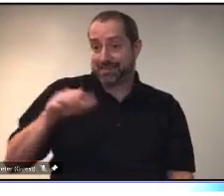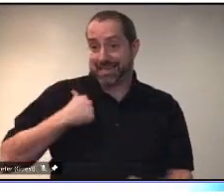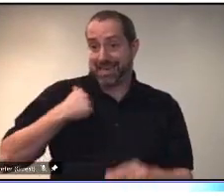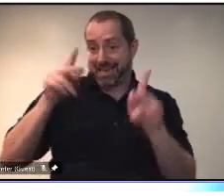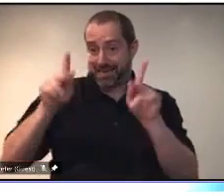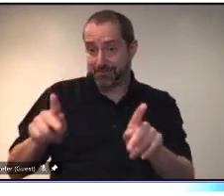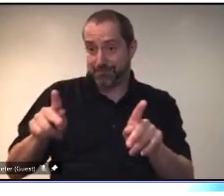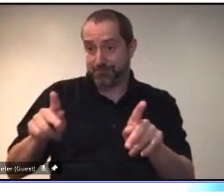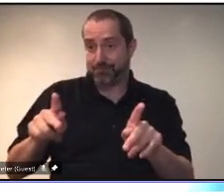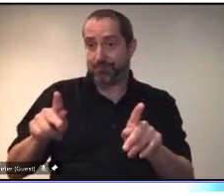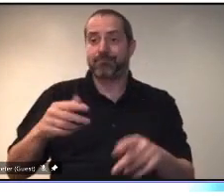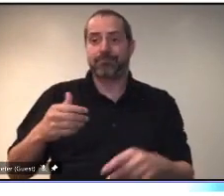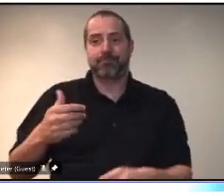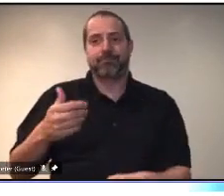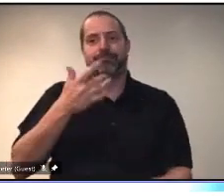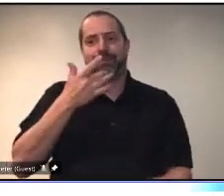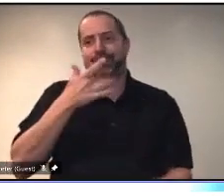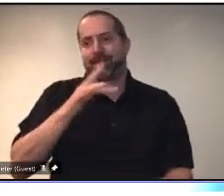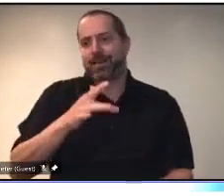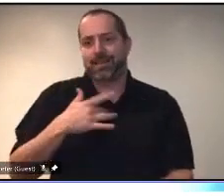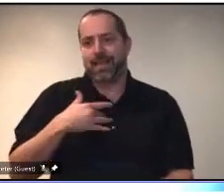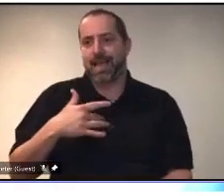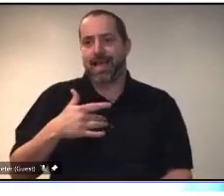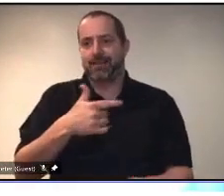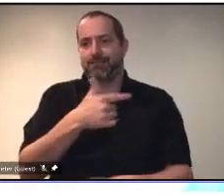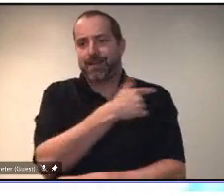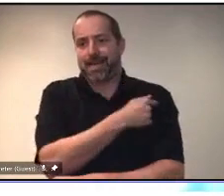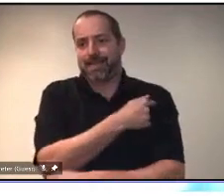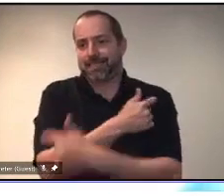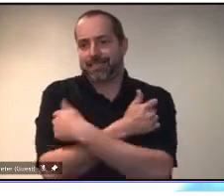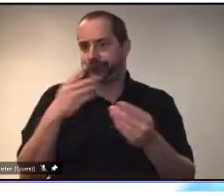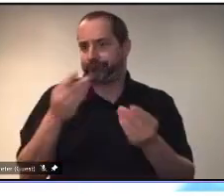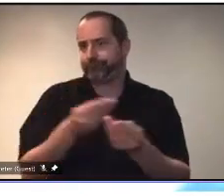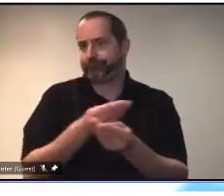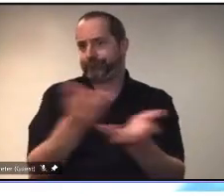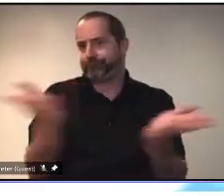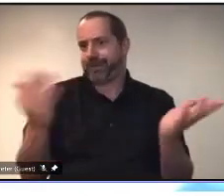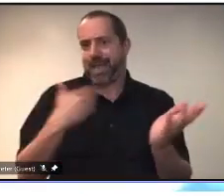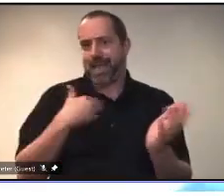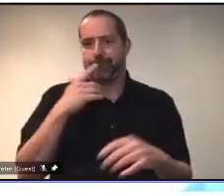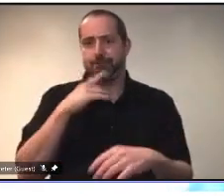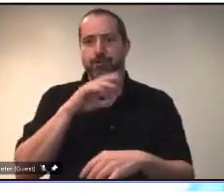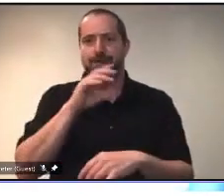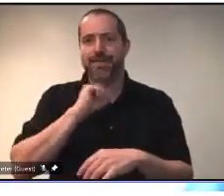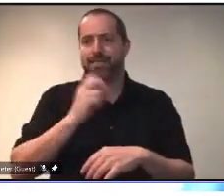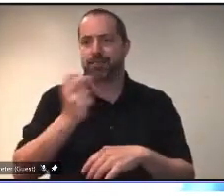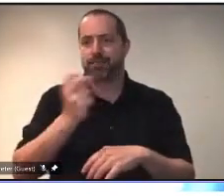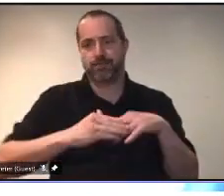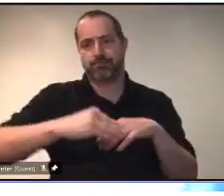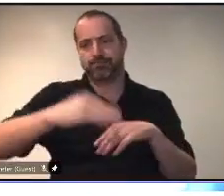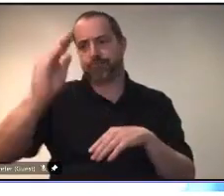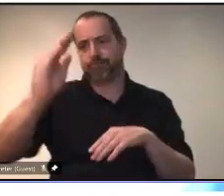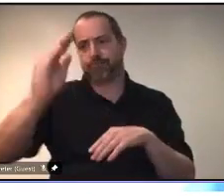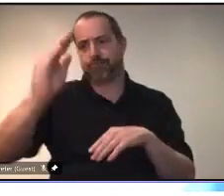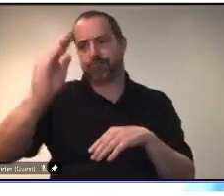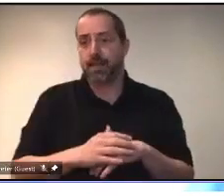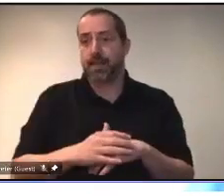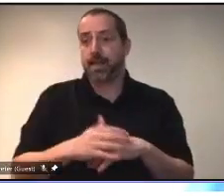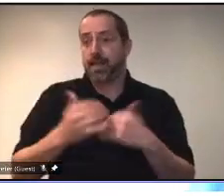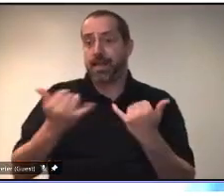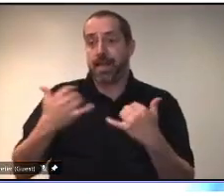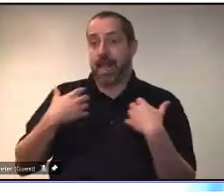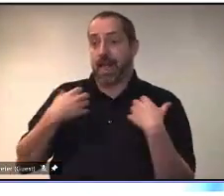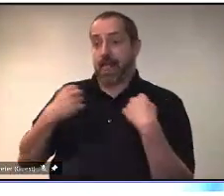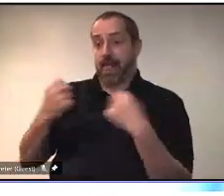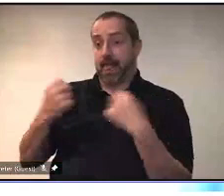where vaccine is available widely for 12 and older and obviously initially healthcare workers people who are older vaccinated but now